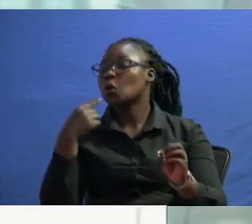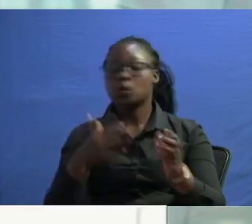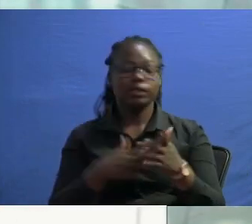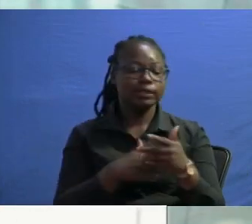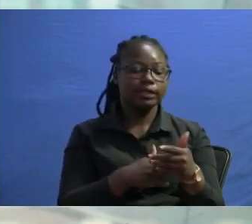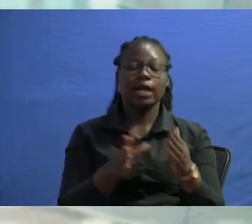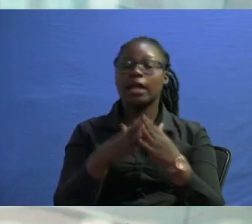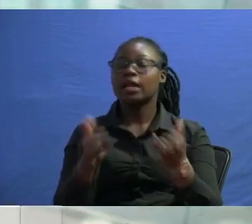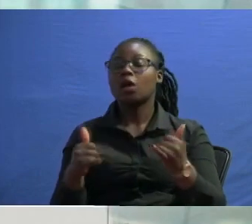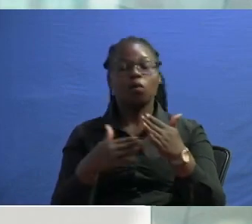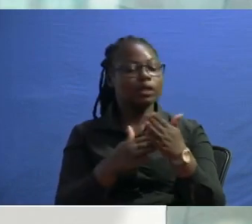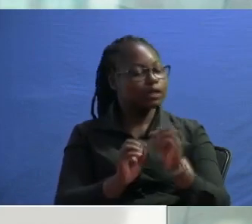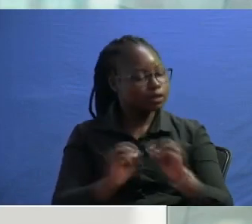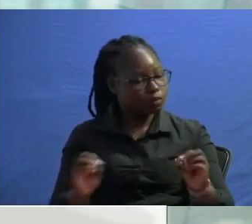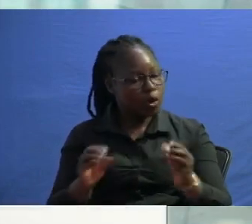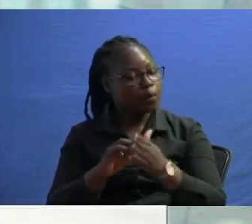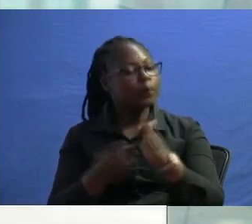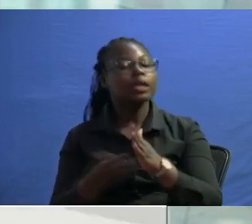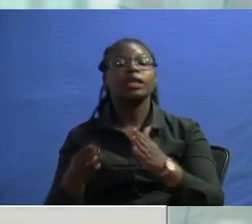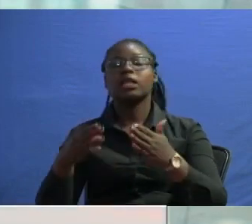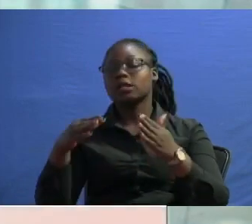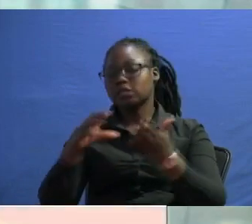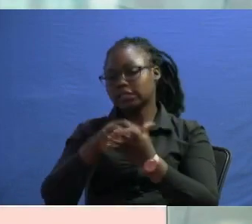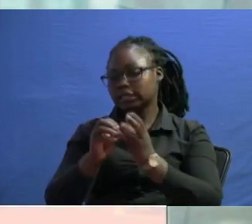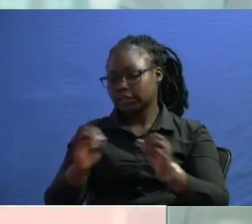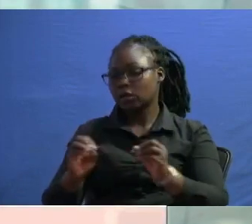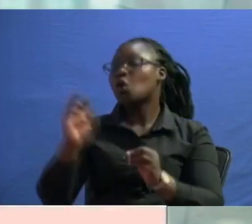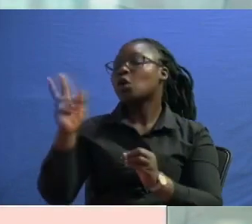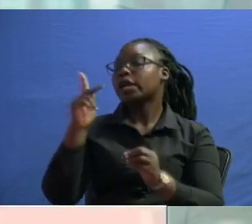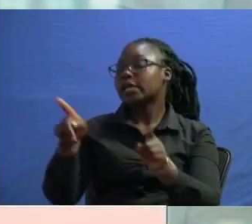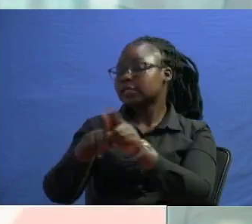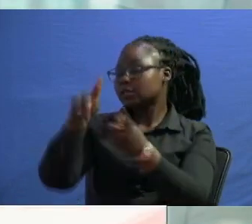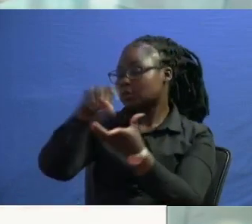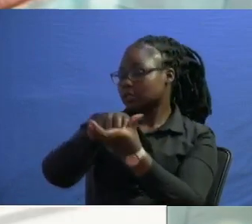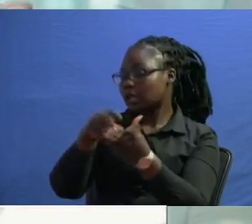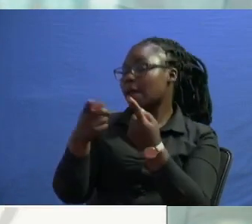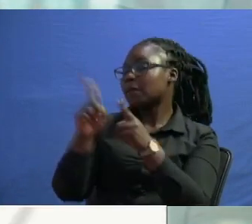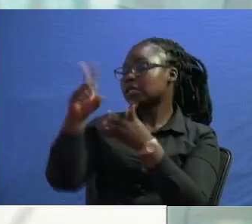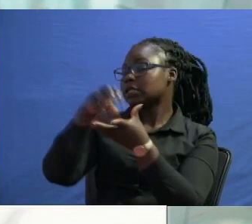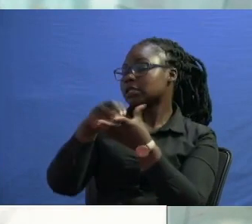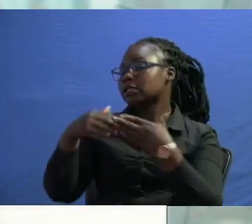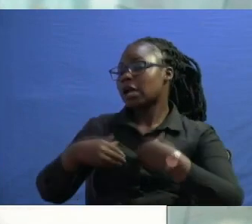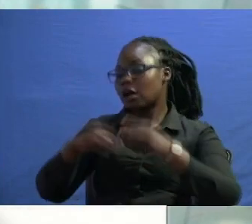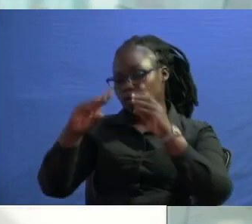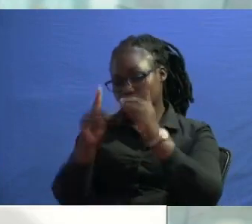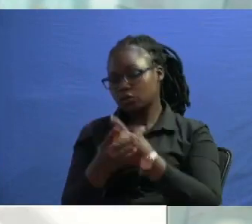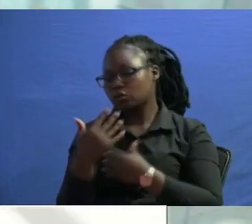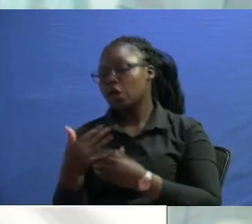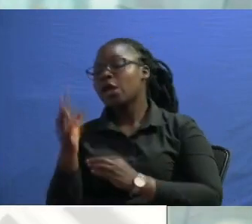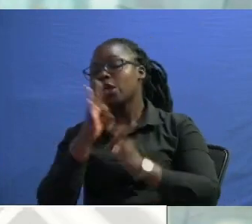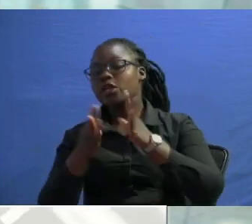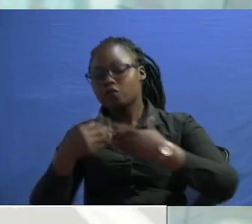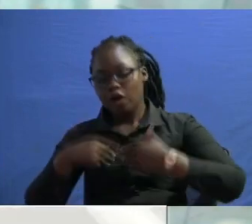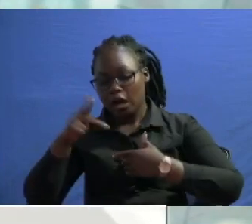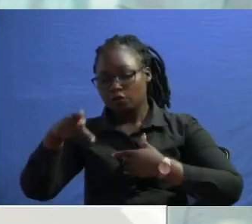lack of leadership does not mean lack of a state kenya is a state and the state has got different organs if there is no prime